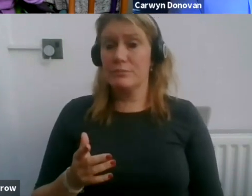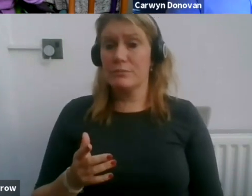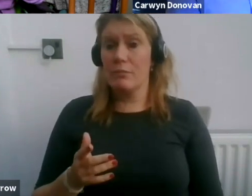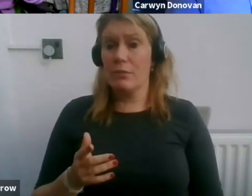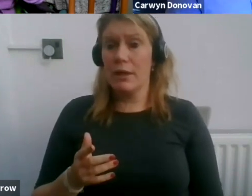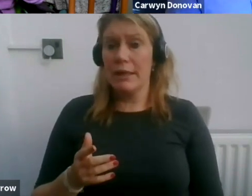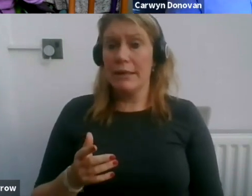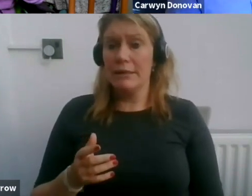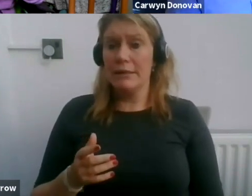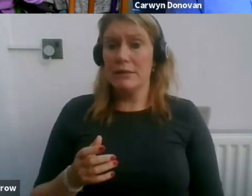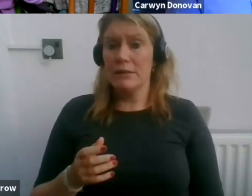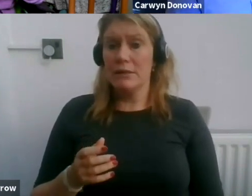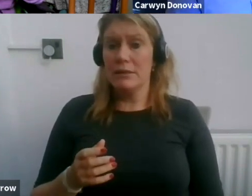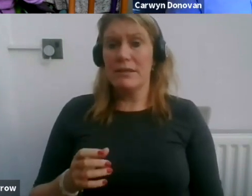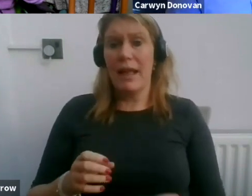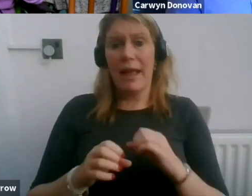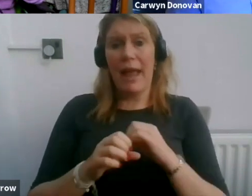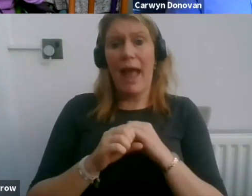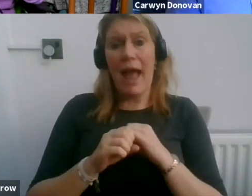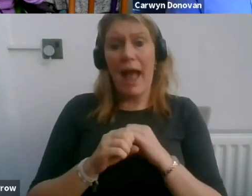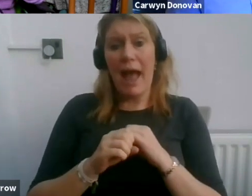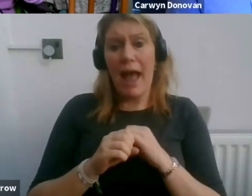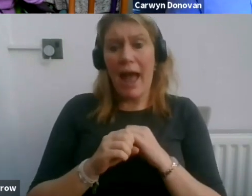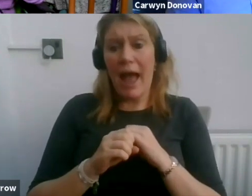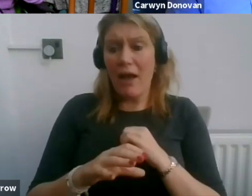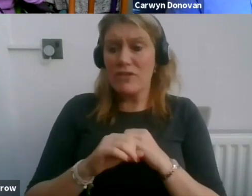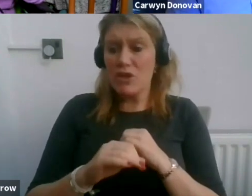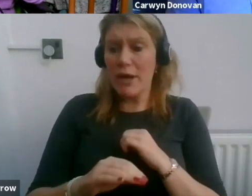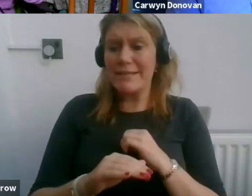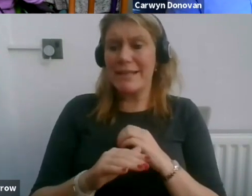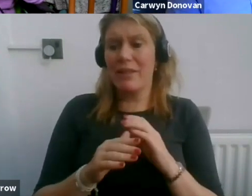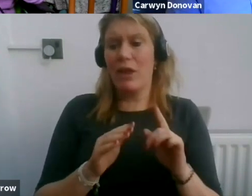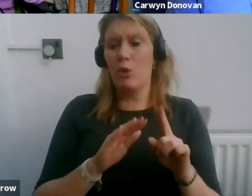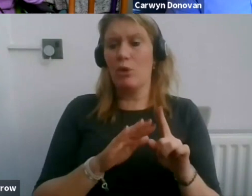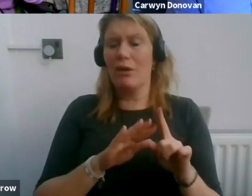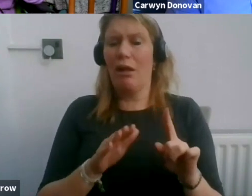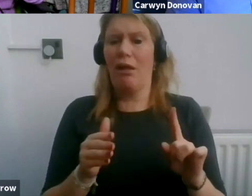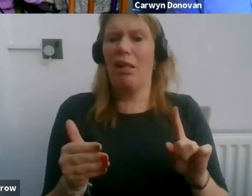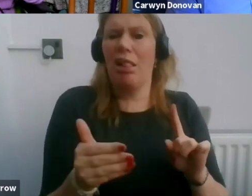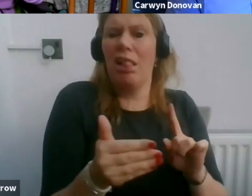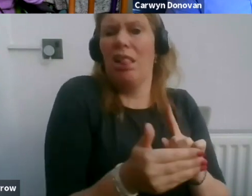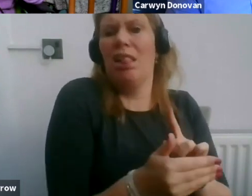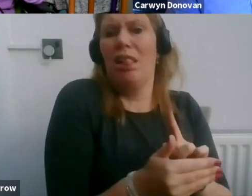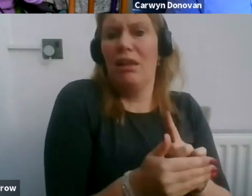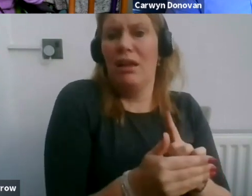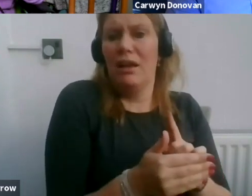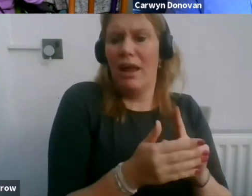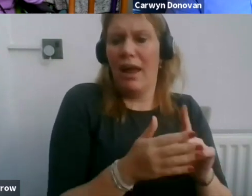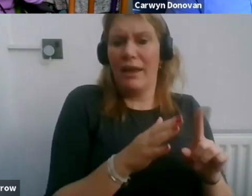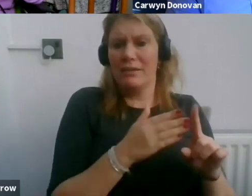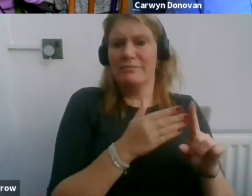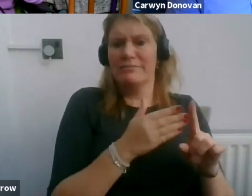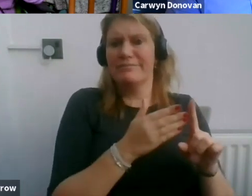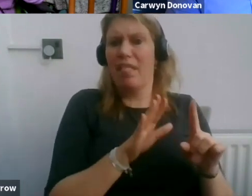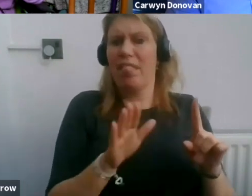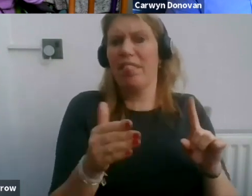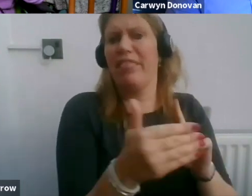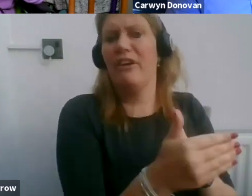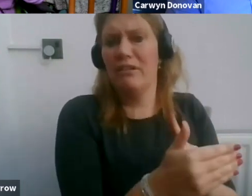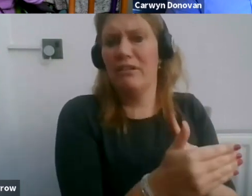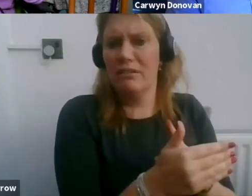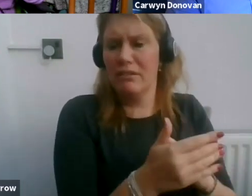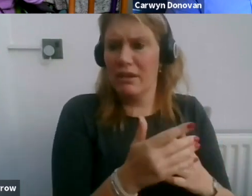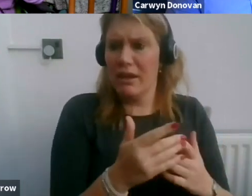in advance that you're going to cut corners because if you're going to be covered secure, then the fact that somebody is in the